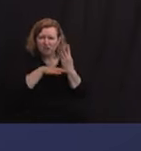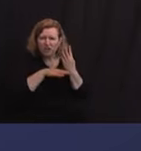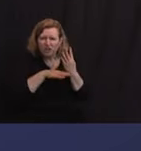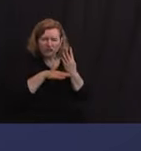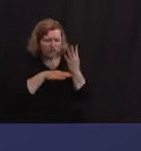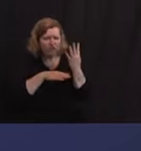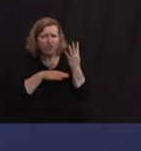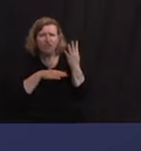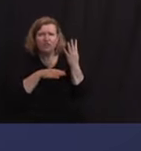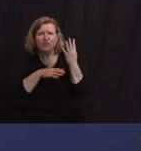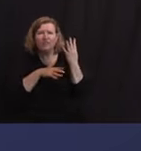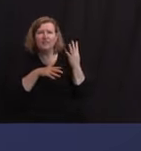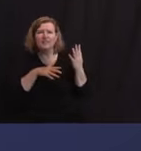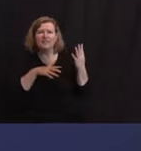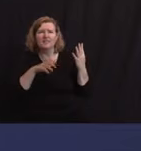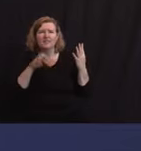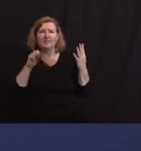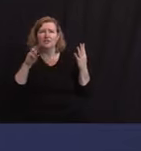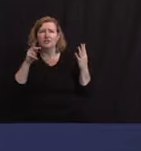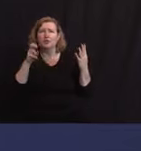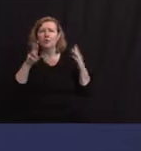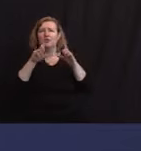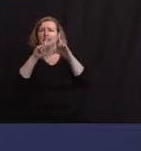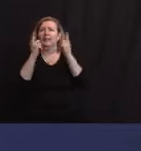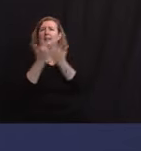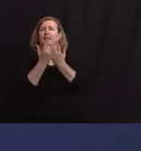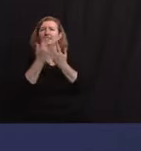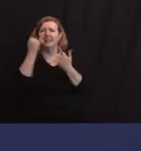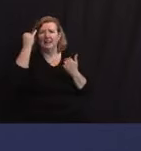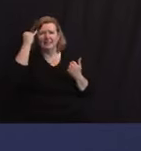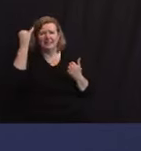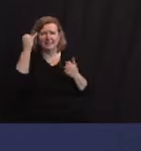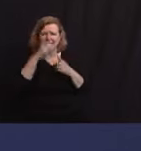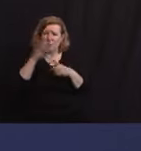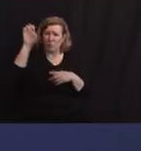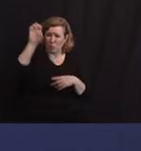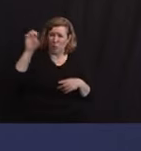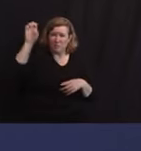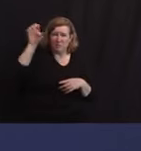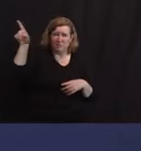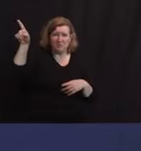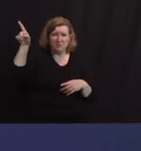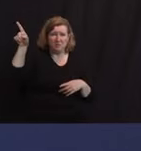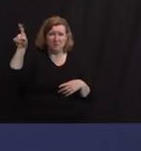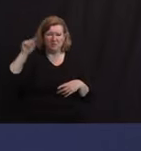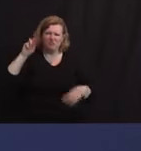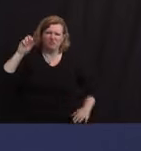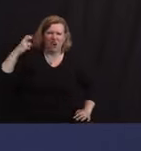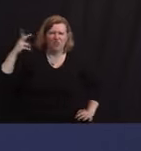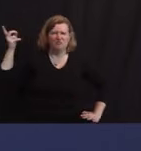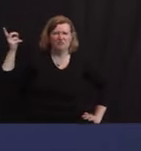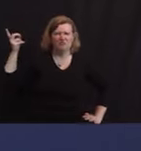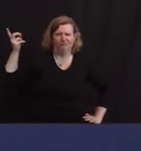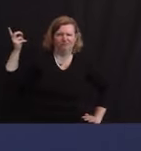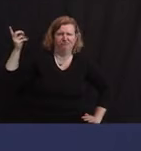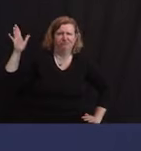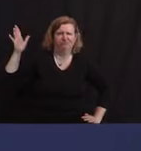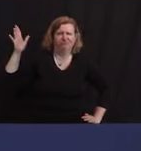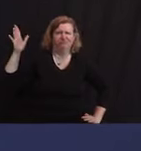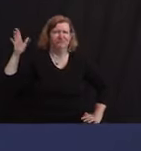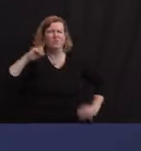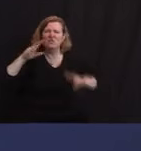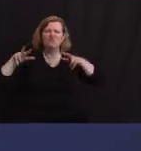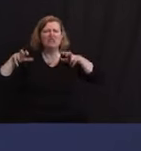Europe is total trash. It is against the fans' interests. It is all about greed. And I hope cooler heads